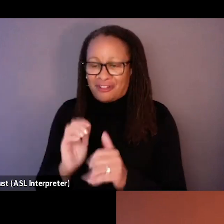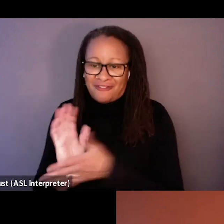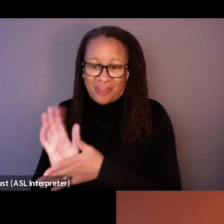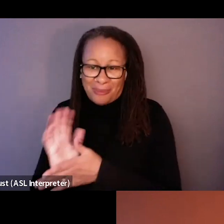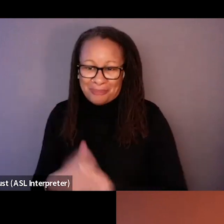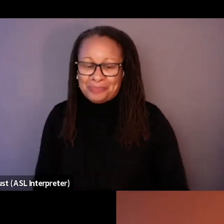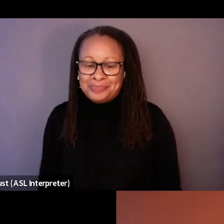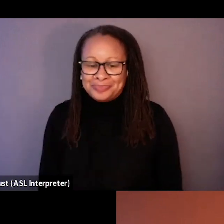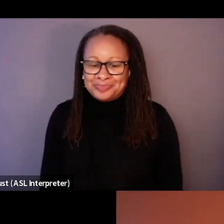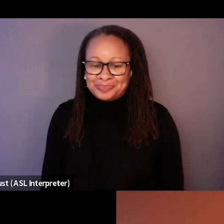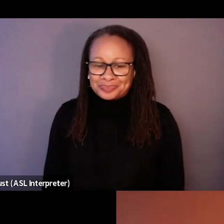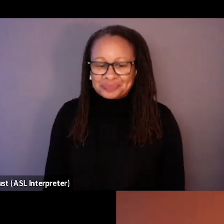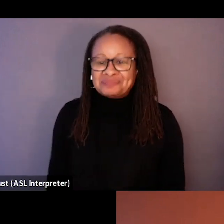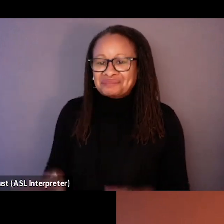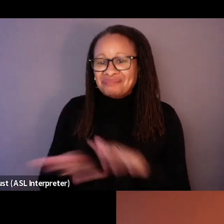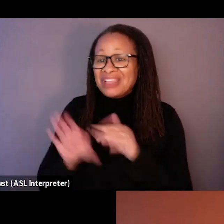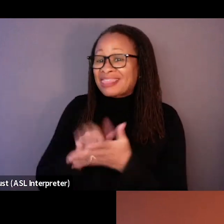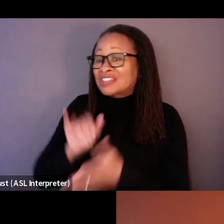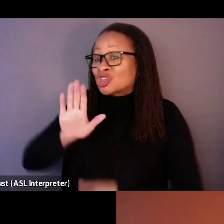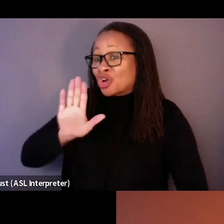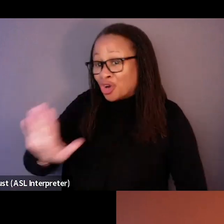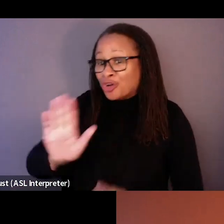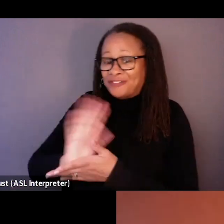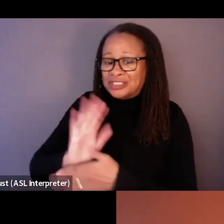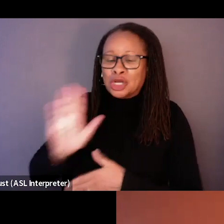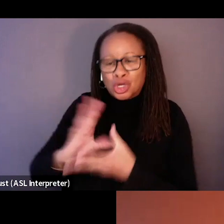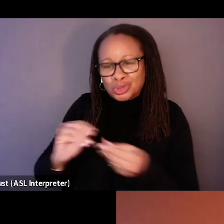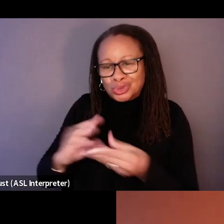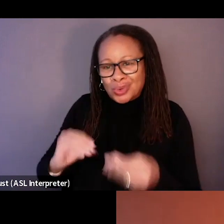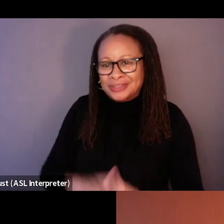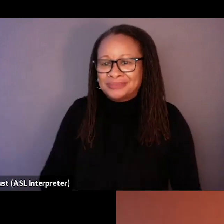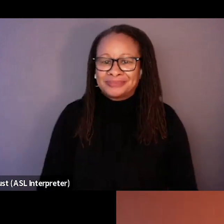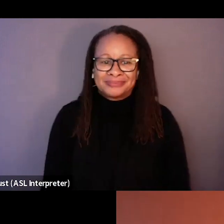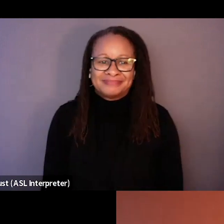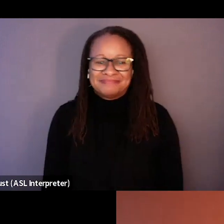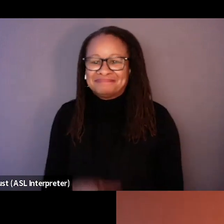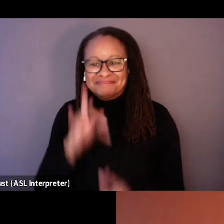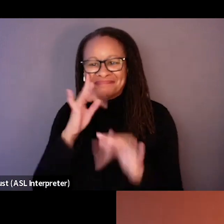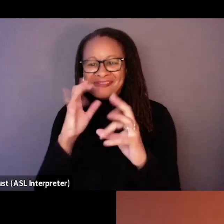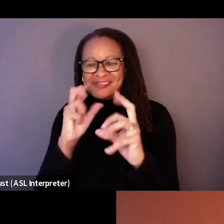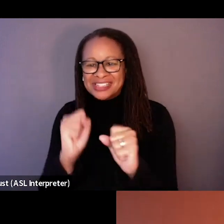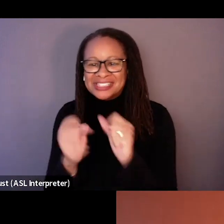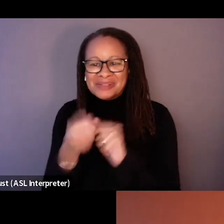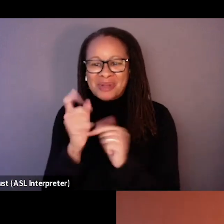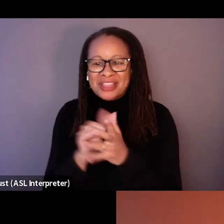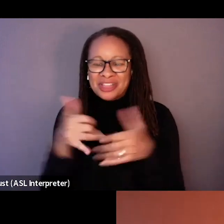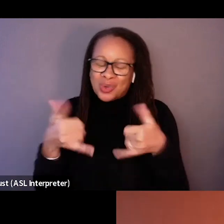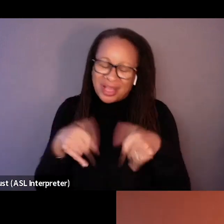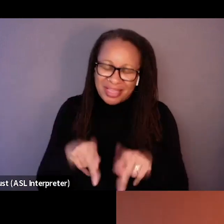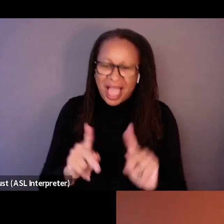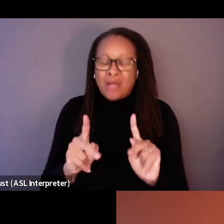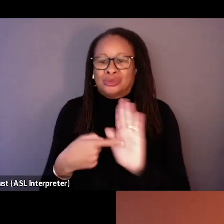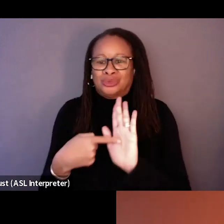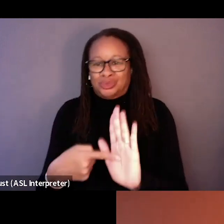basically it's her film. It's her story. It's a fascinating moment that you let play out. And